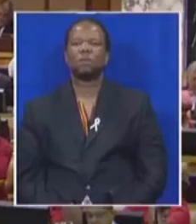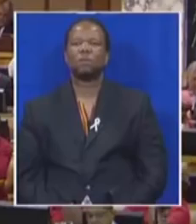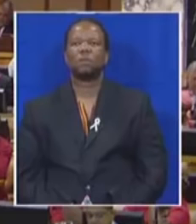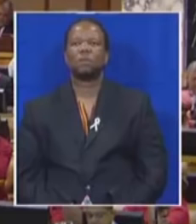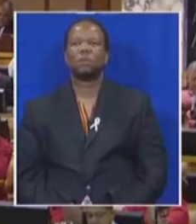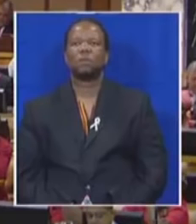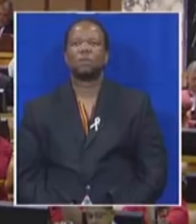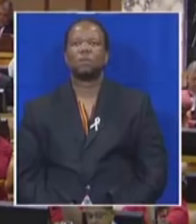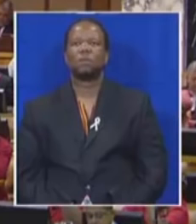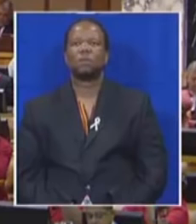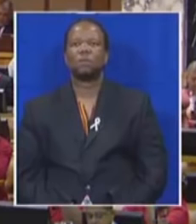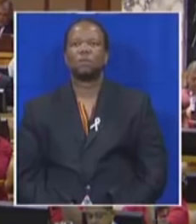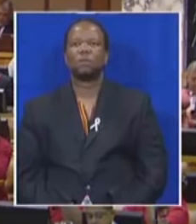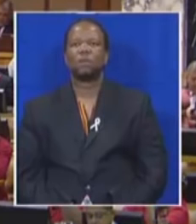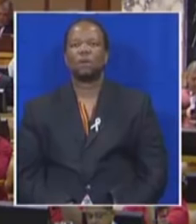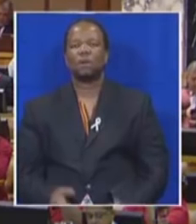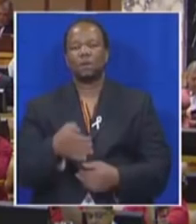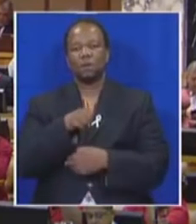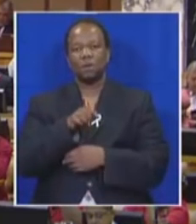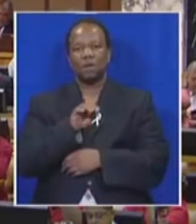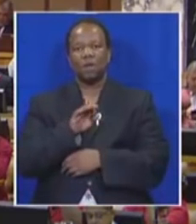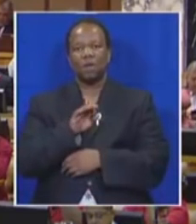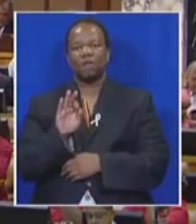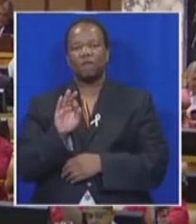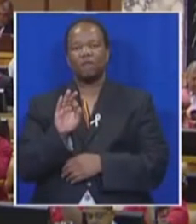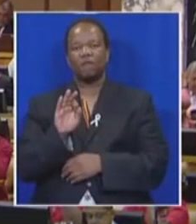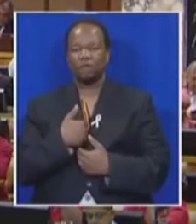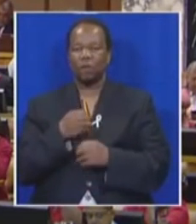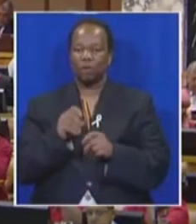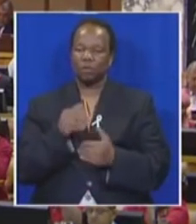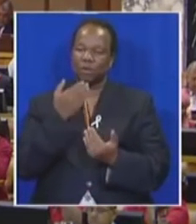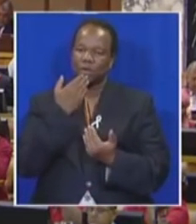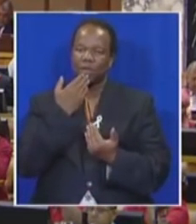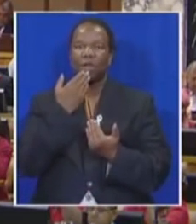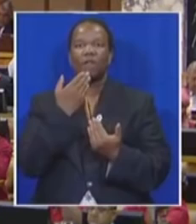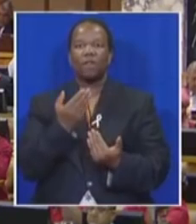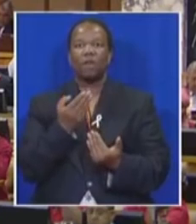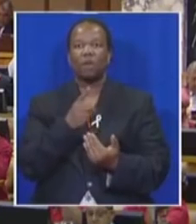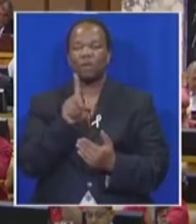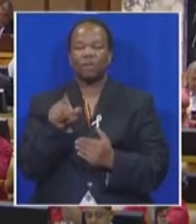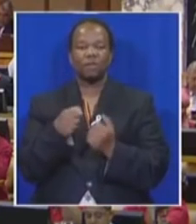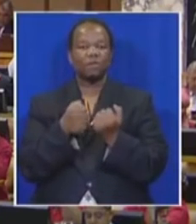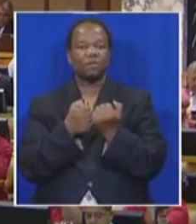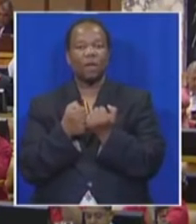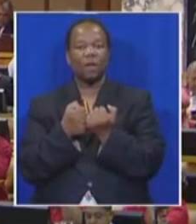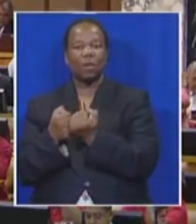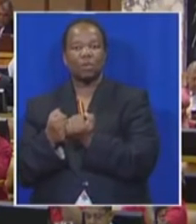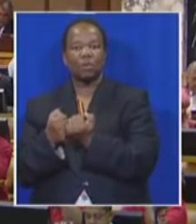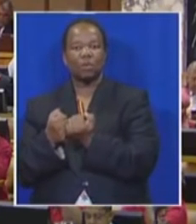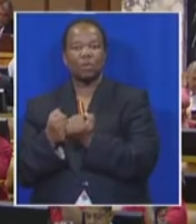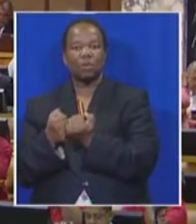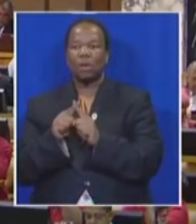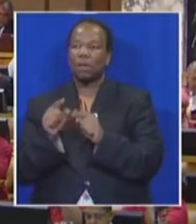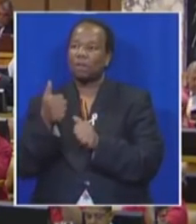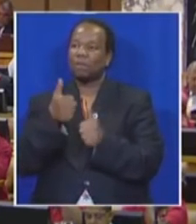Thank you, Chairperson. The economic freedom fighters would like to take this opportunity, Chairperson, to thank all supporters and the leadership of the EFF